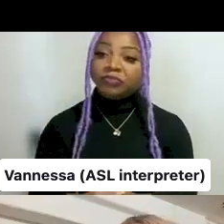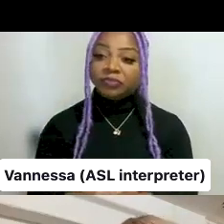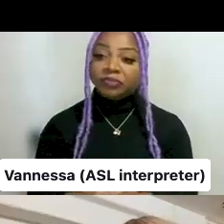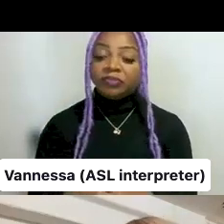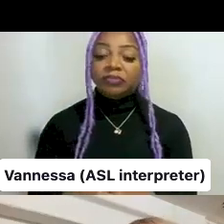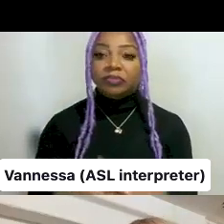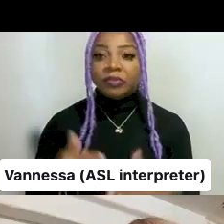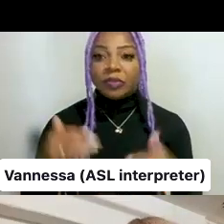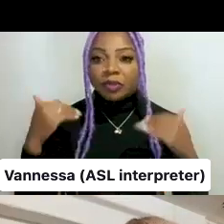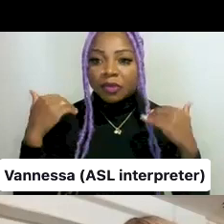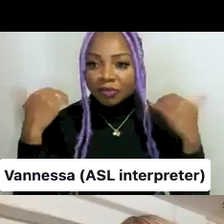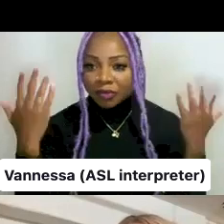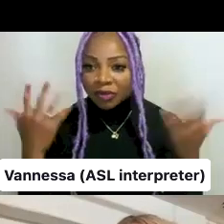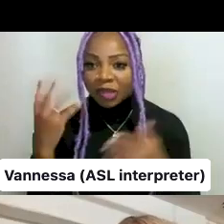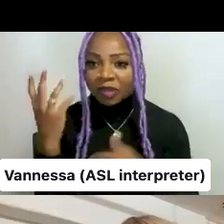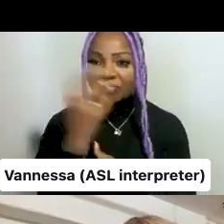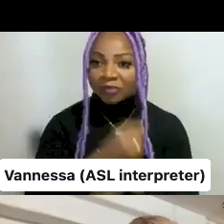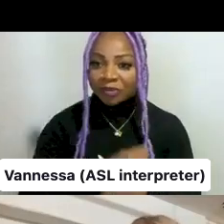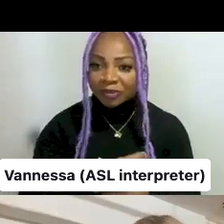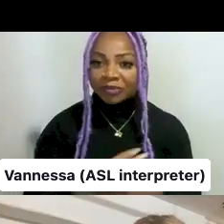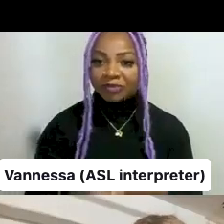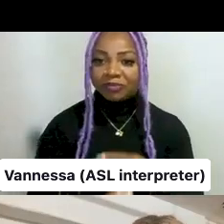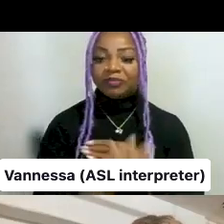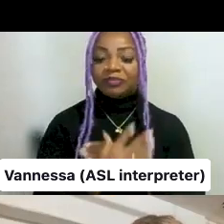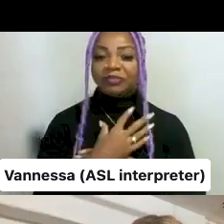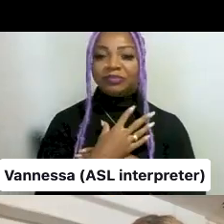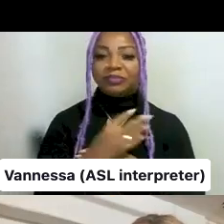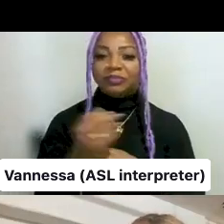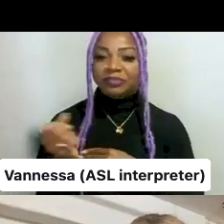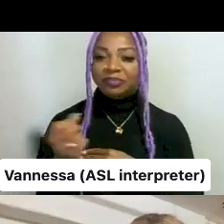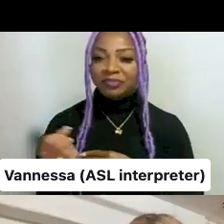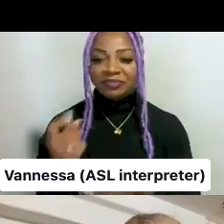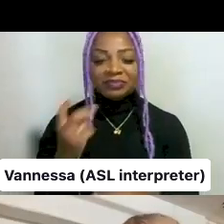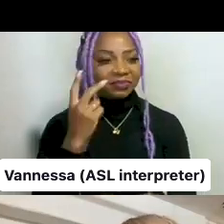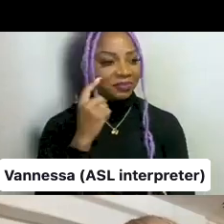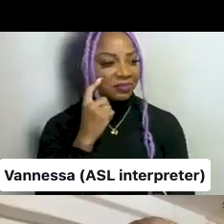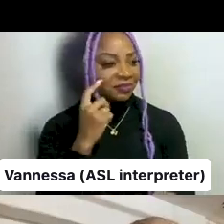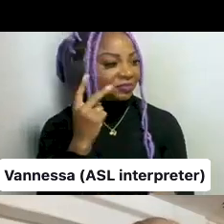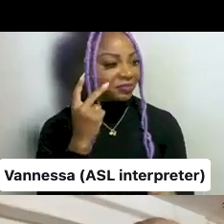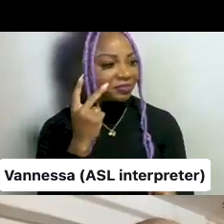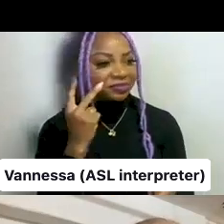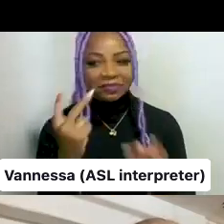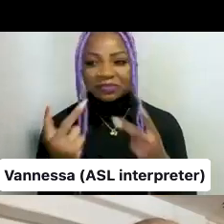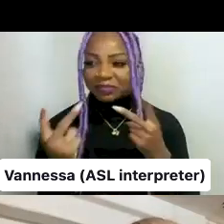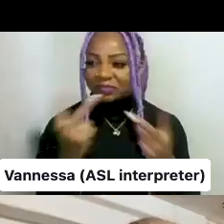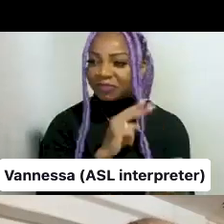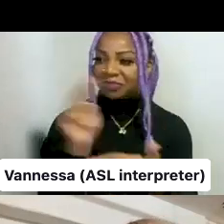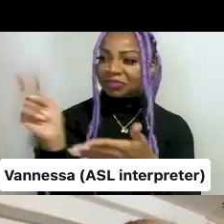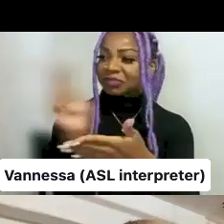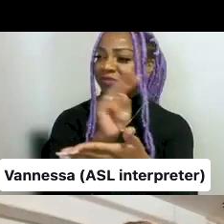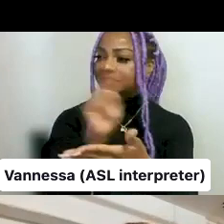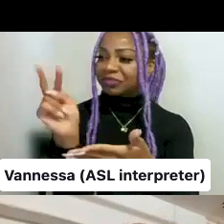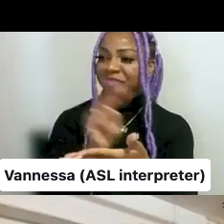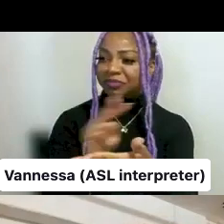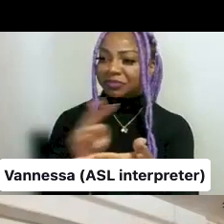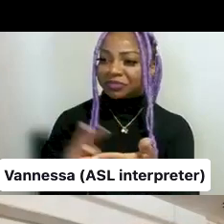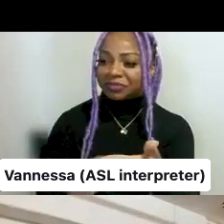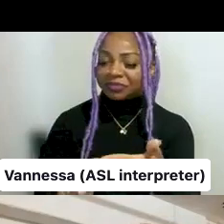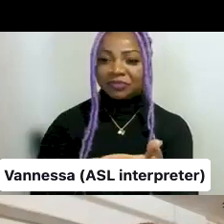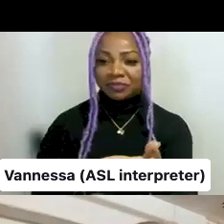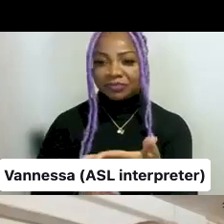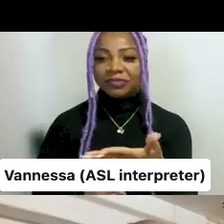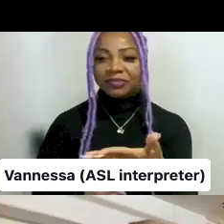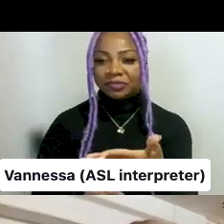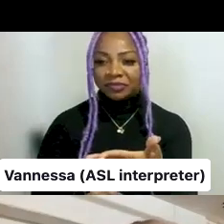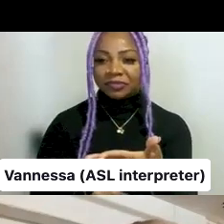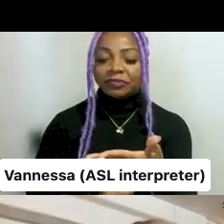beautiful and inspirational, uh, to see what we got. And, um, in terms of practicality for us,